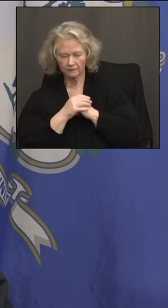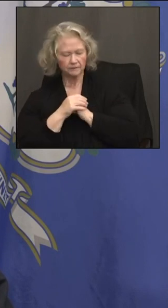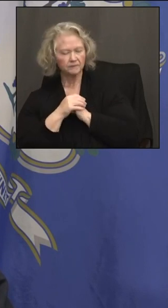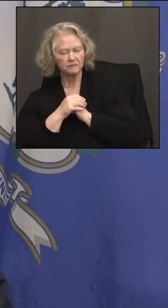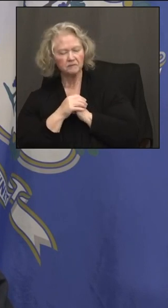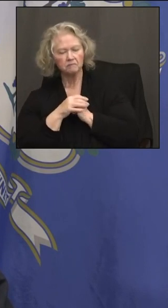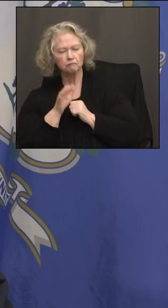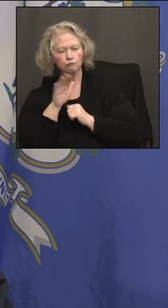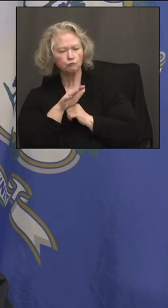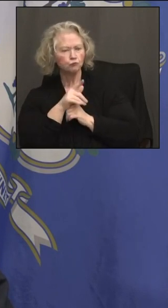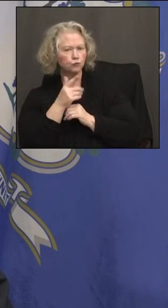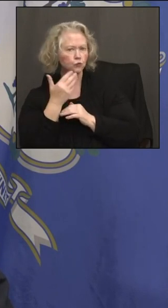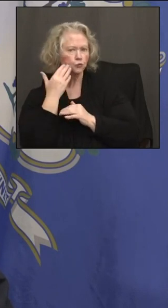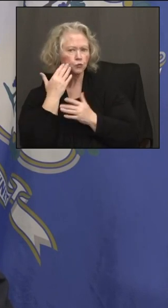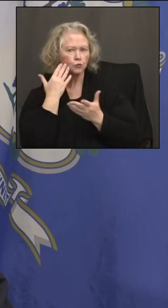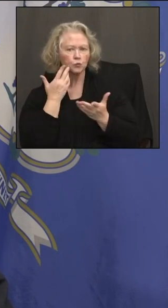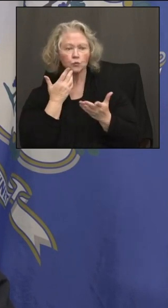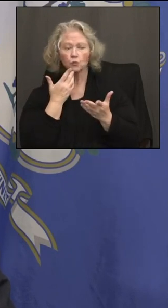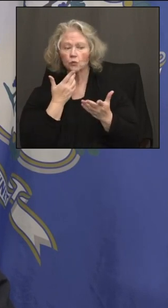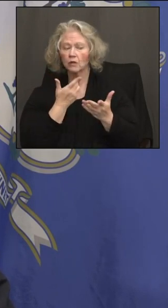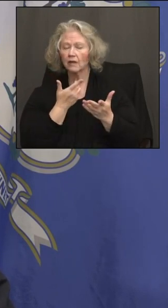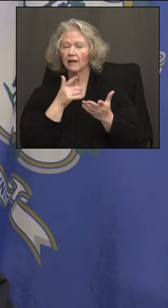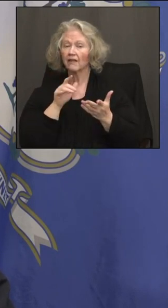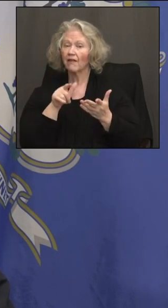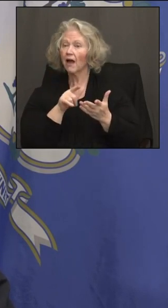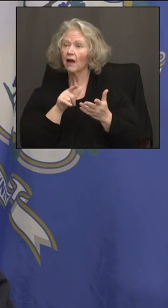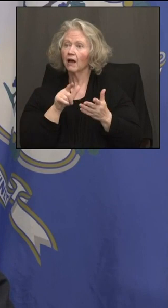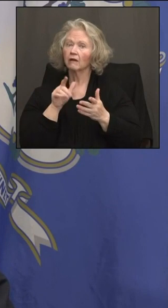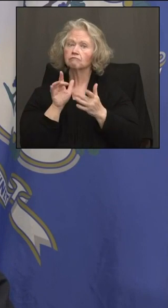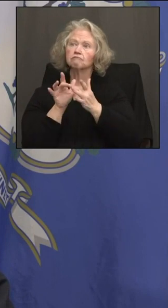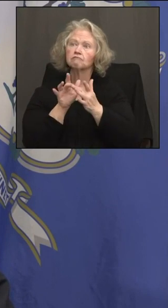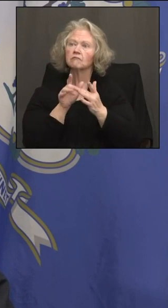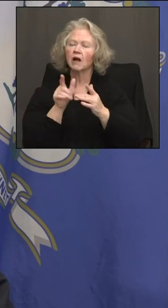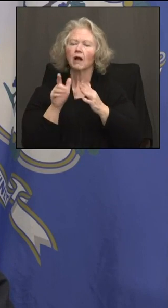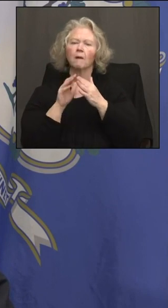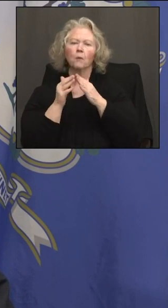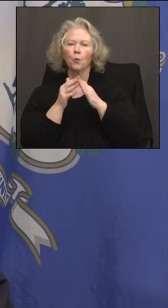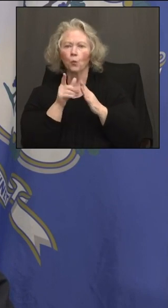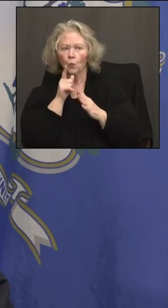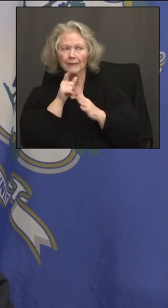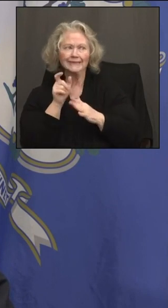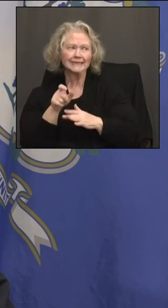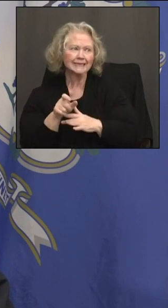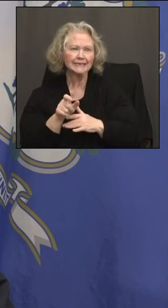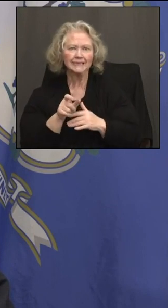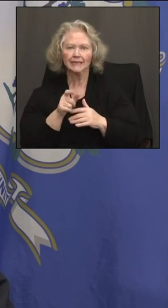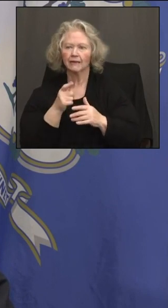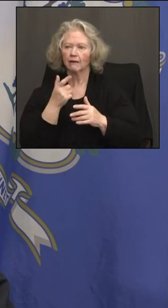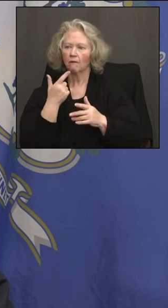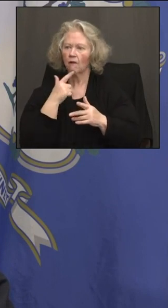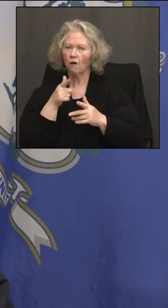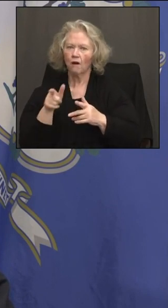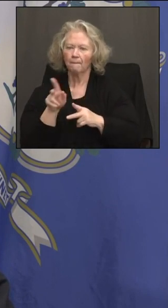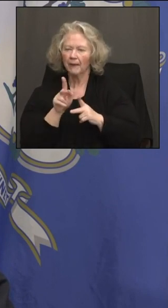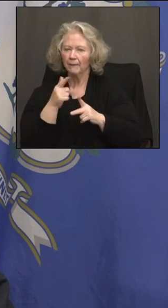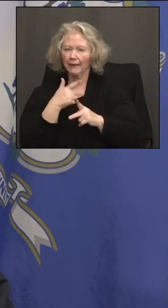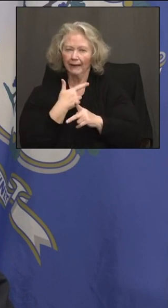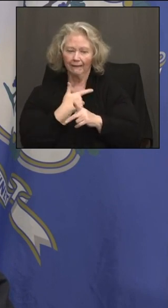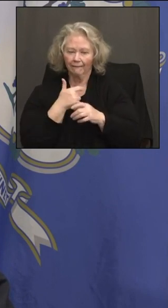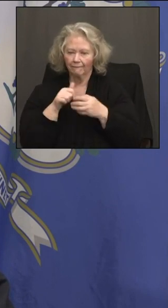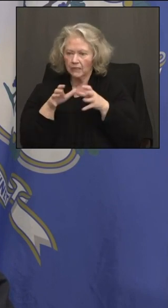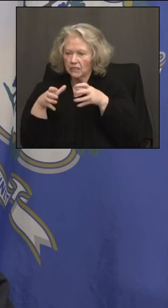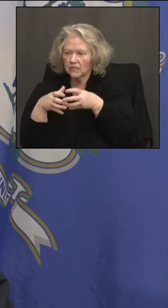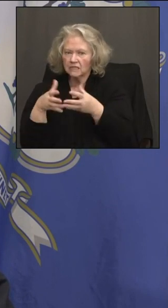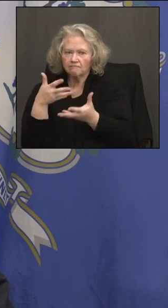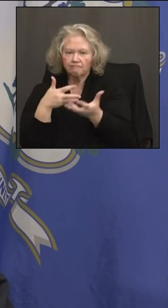have an update on how the outreach to communities that might need it most and people that are hard to reach or living in congregate settings